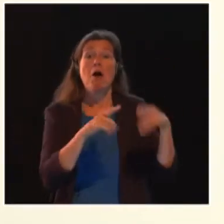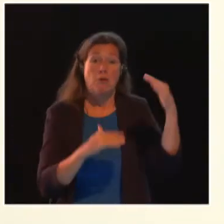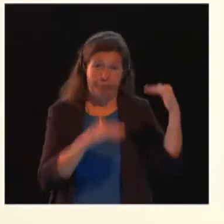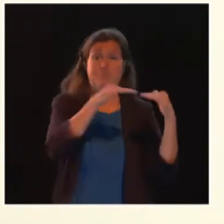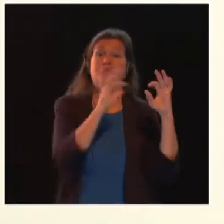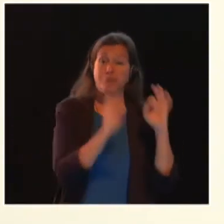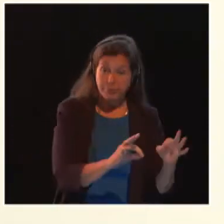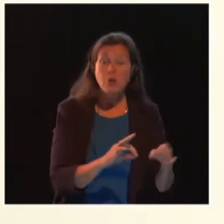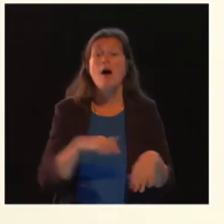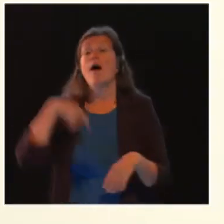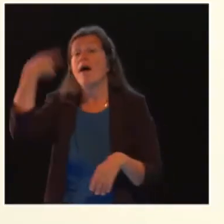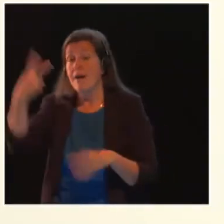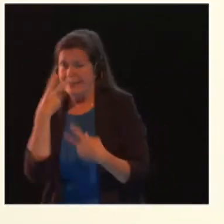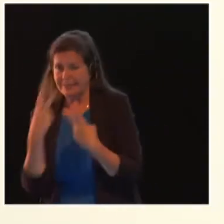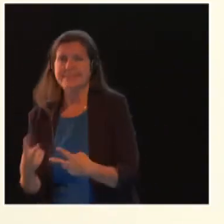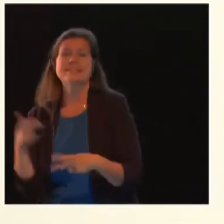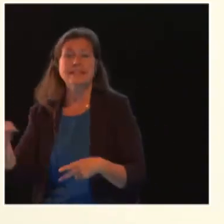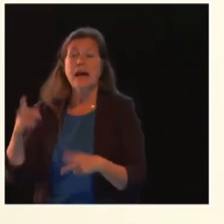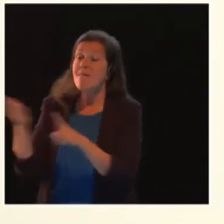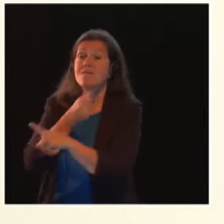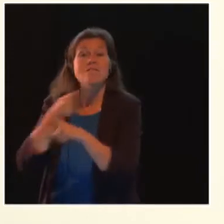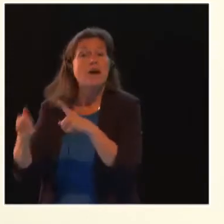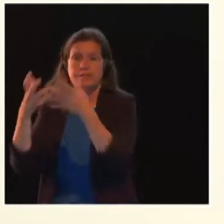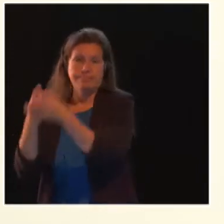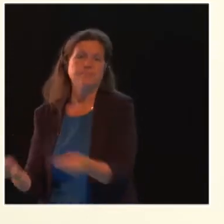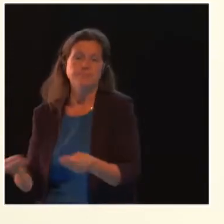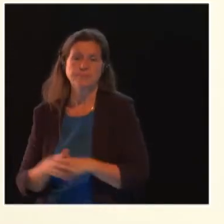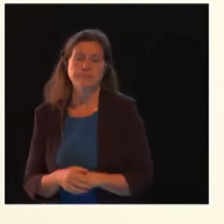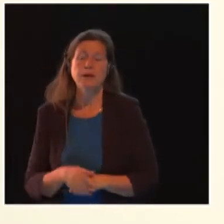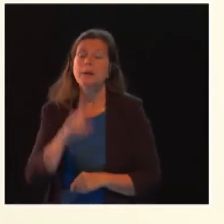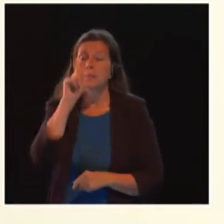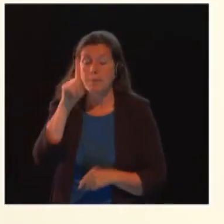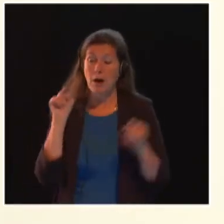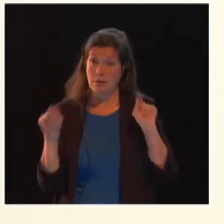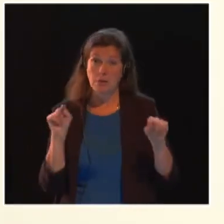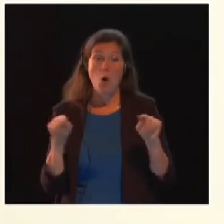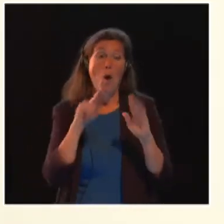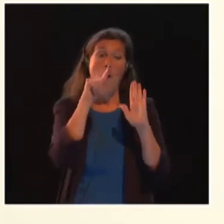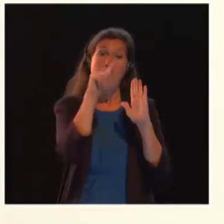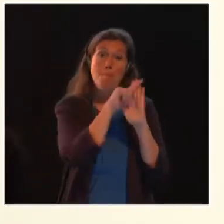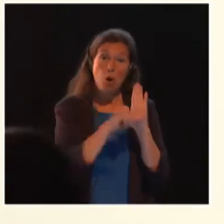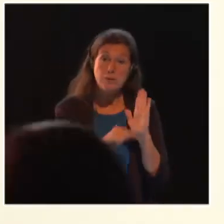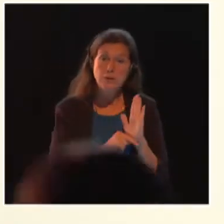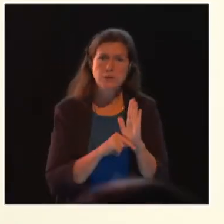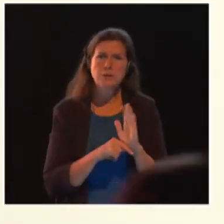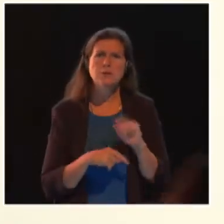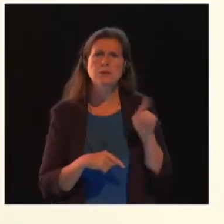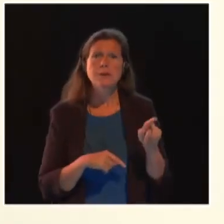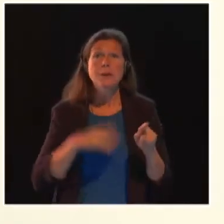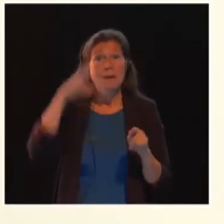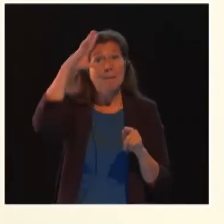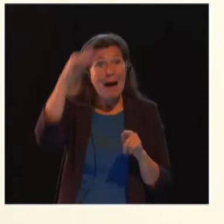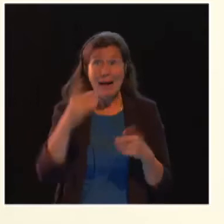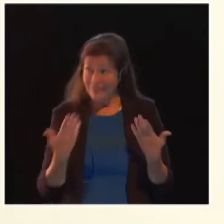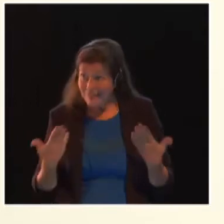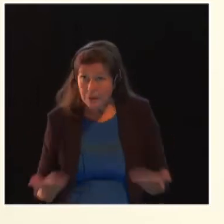the way men are engaged today, I apologize. I don't think at a policy level men are really engaged. They're still